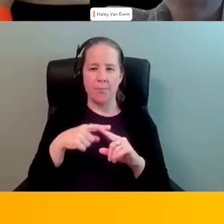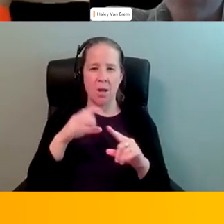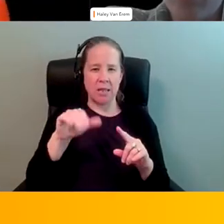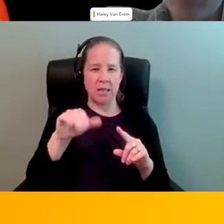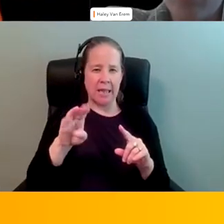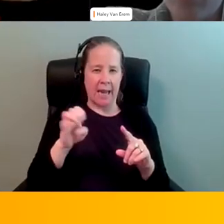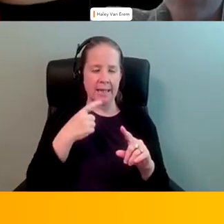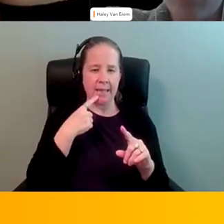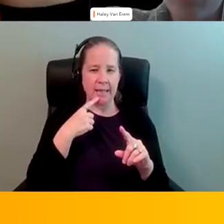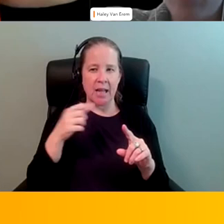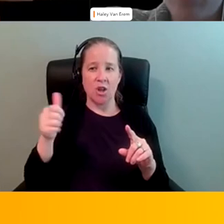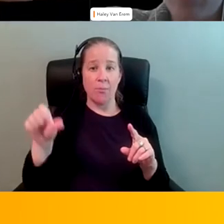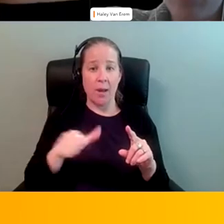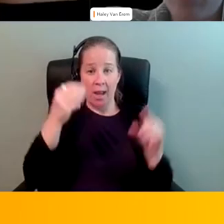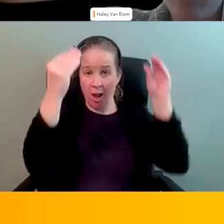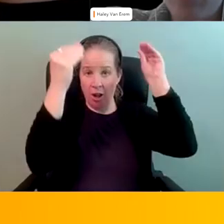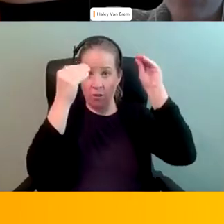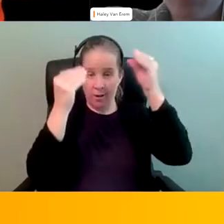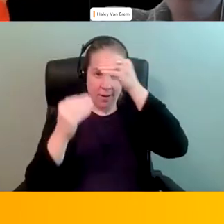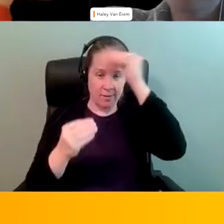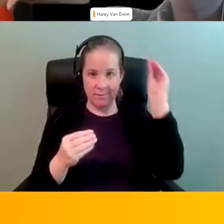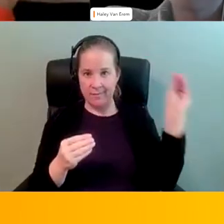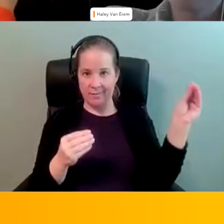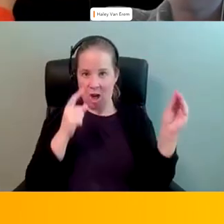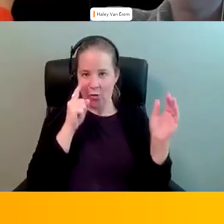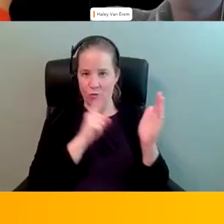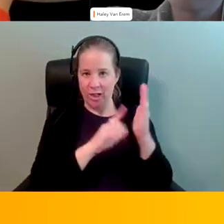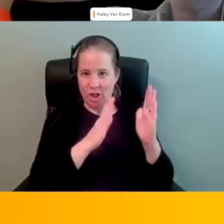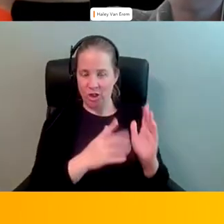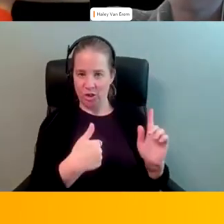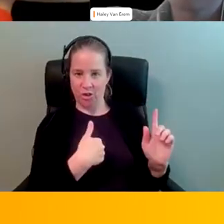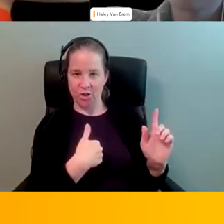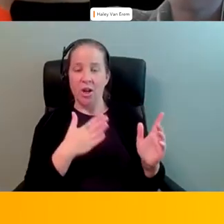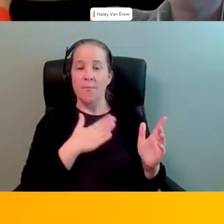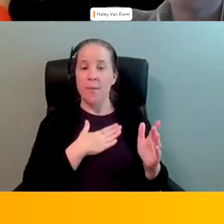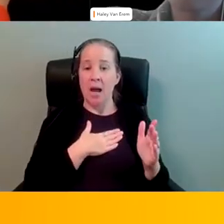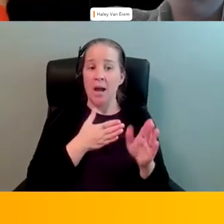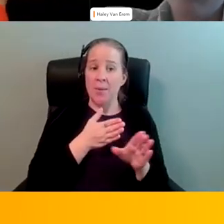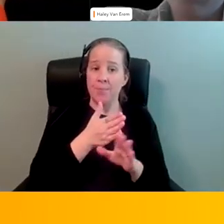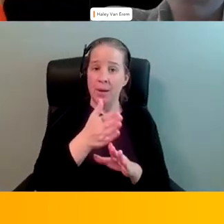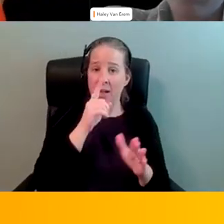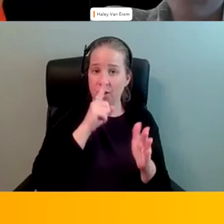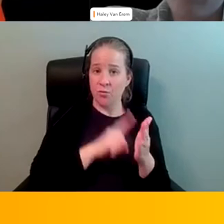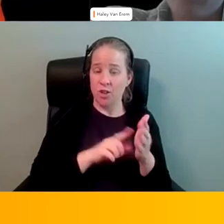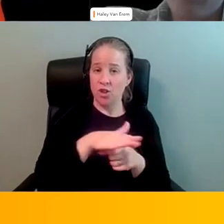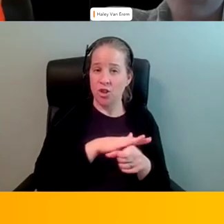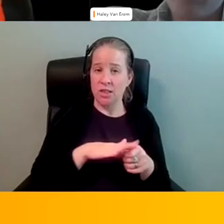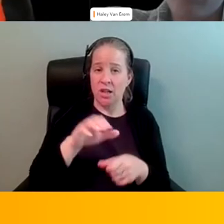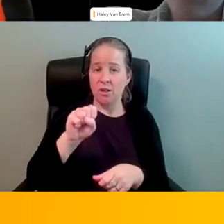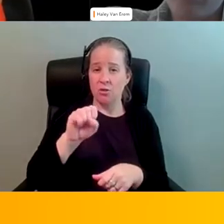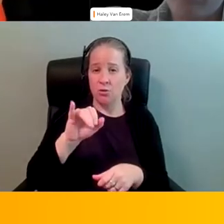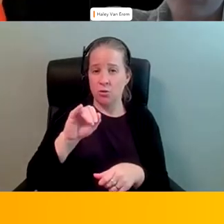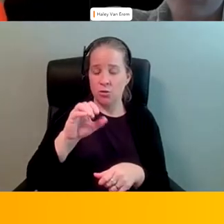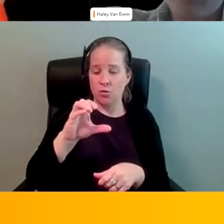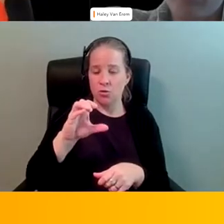so my other hat that i wear as researcher uh my main research uh area is social activism and